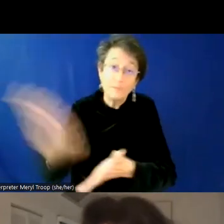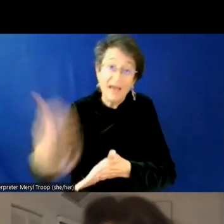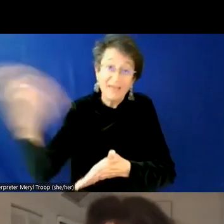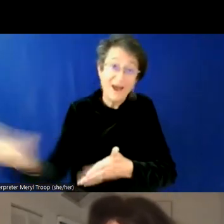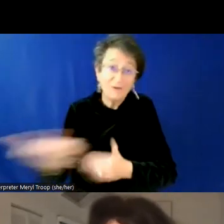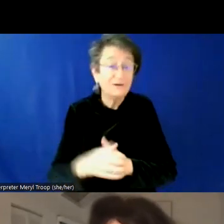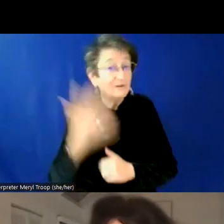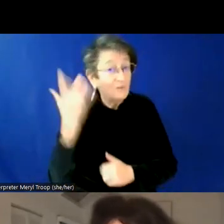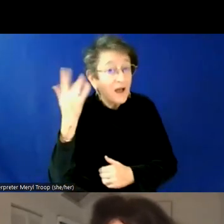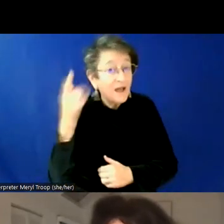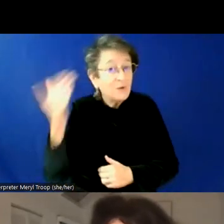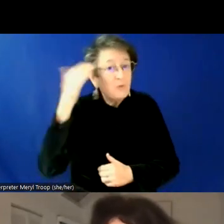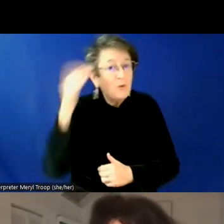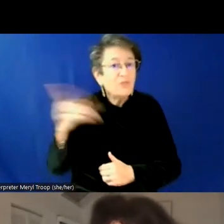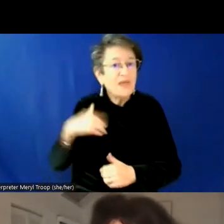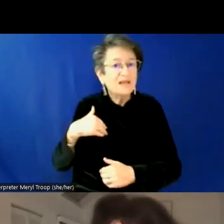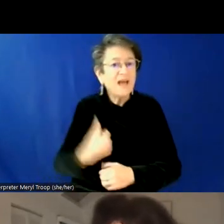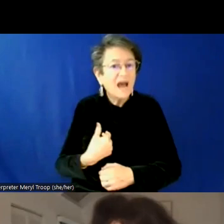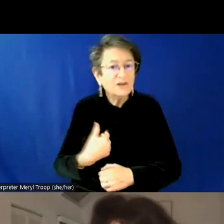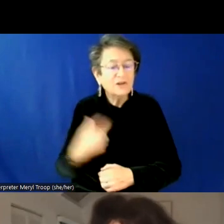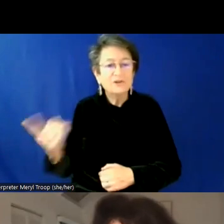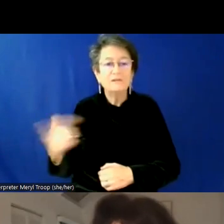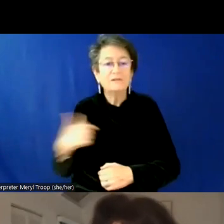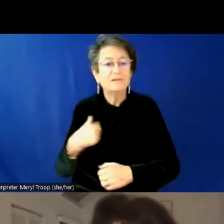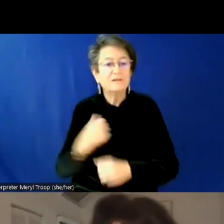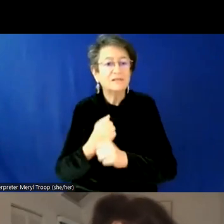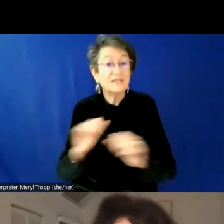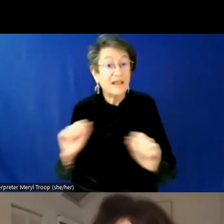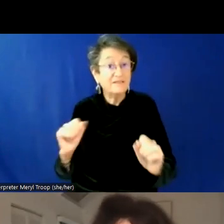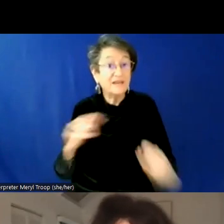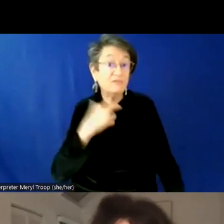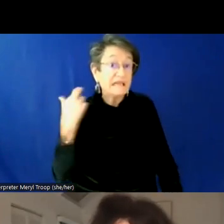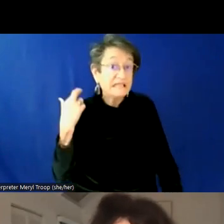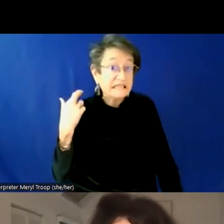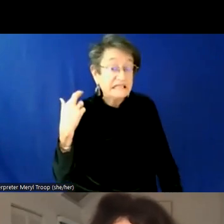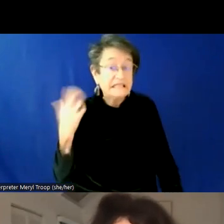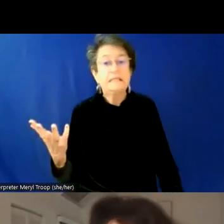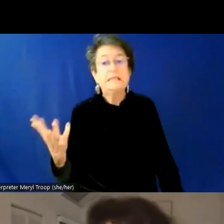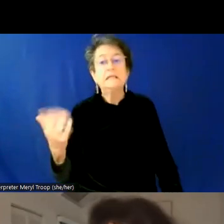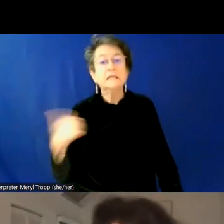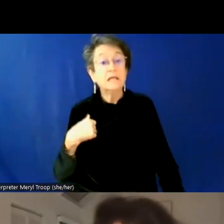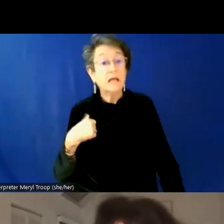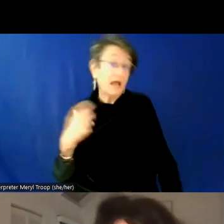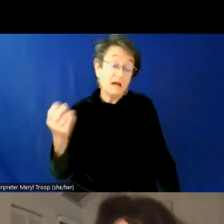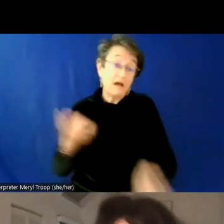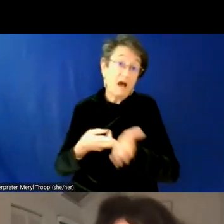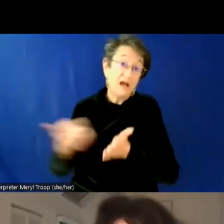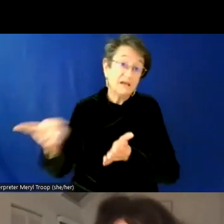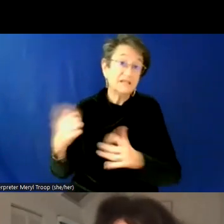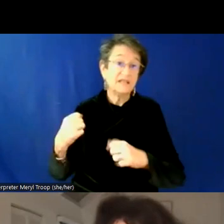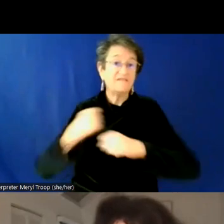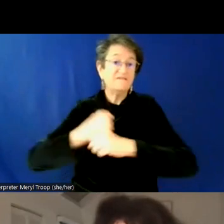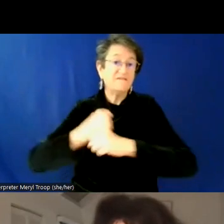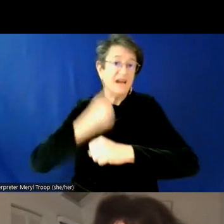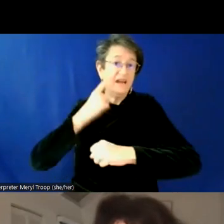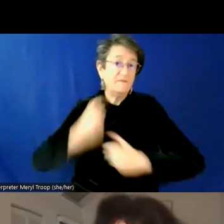tired. Their safety is at risk. And frankly, they're fighting for their survival. And